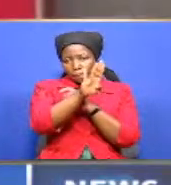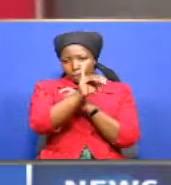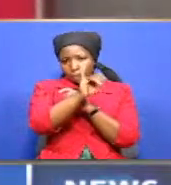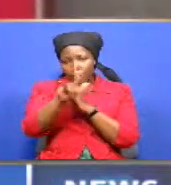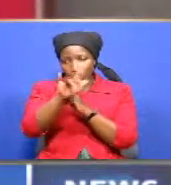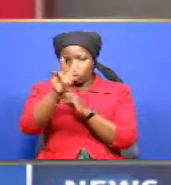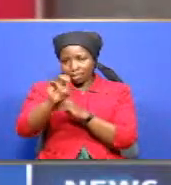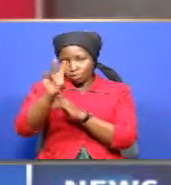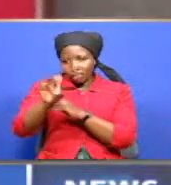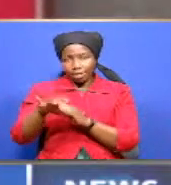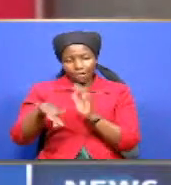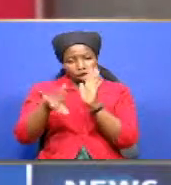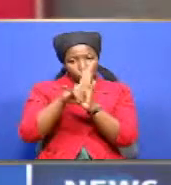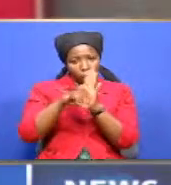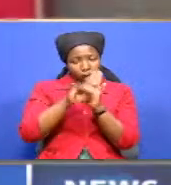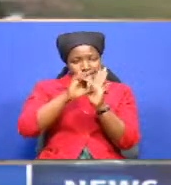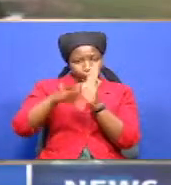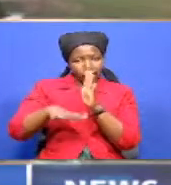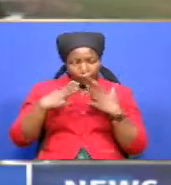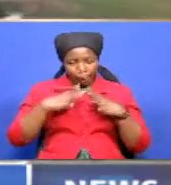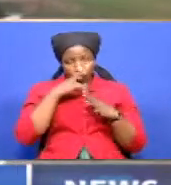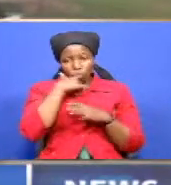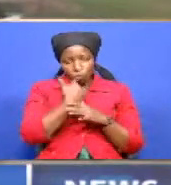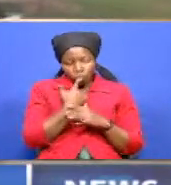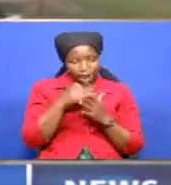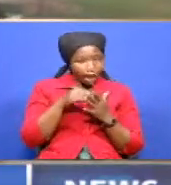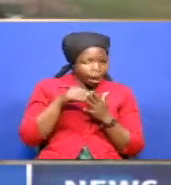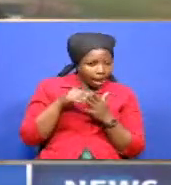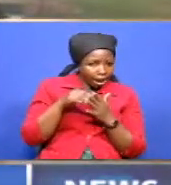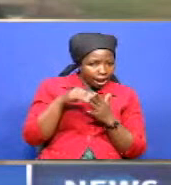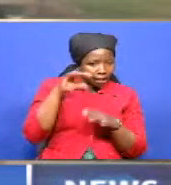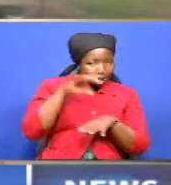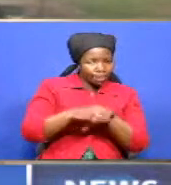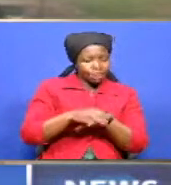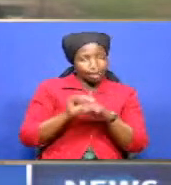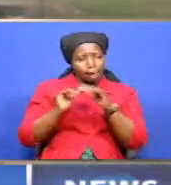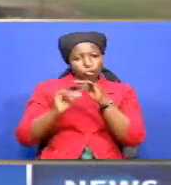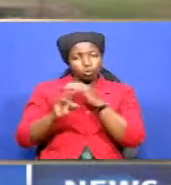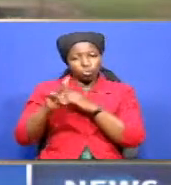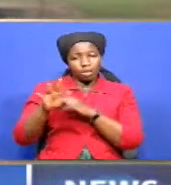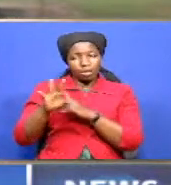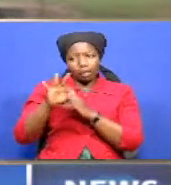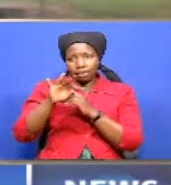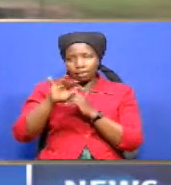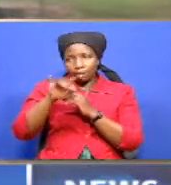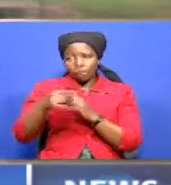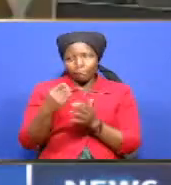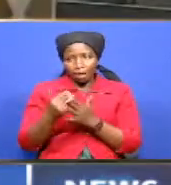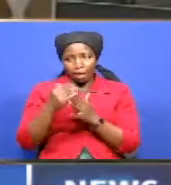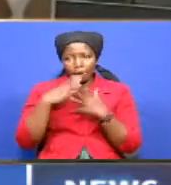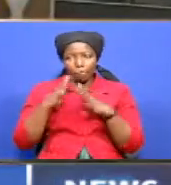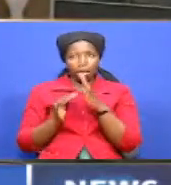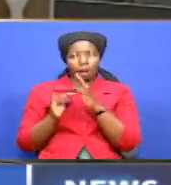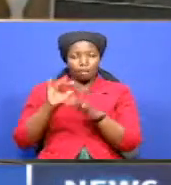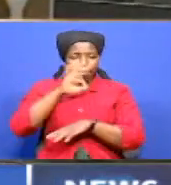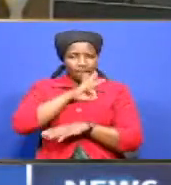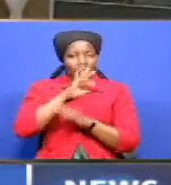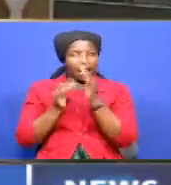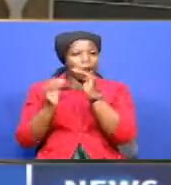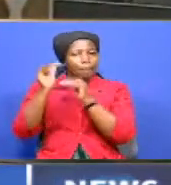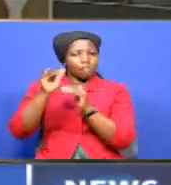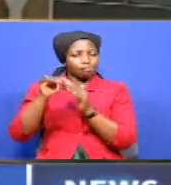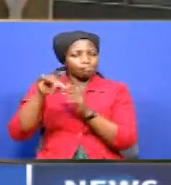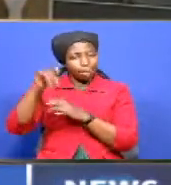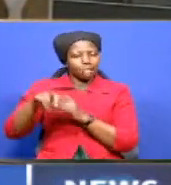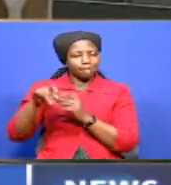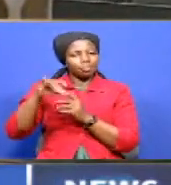the law exempts those earning less than 28 000 shillings from paying income tax while those earning above these will benefit from pay as you earn